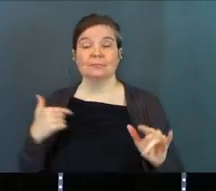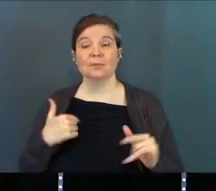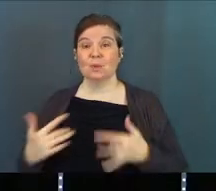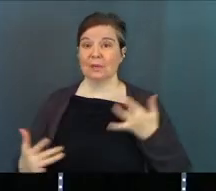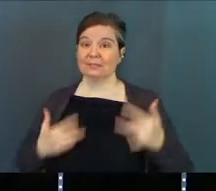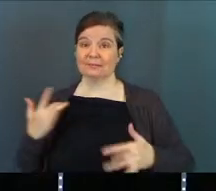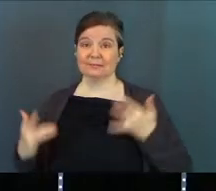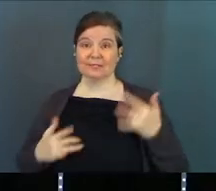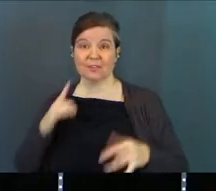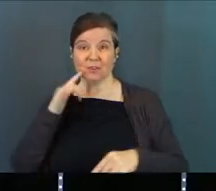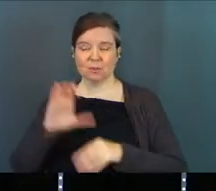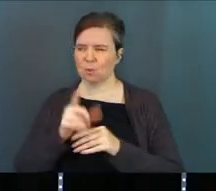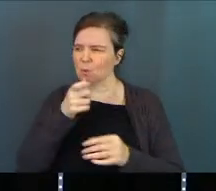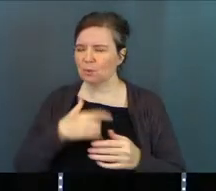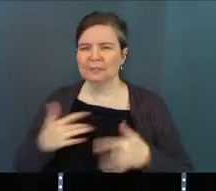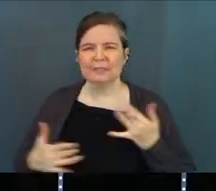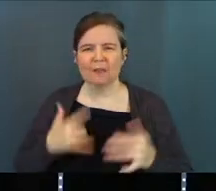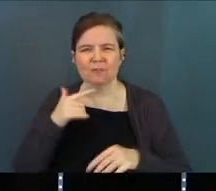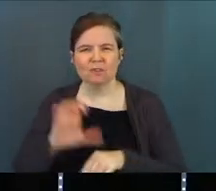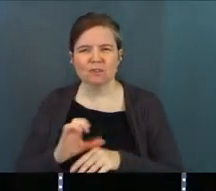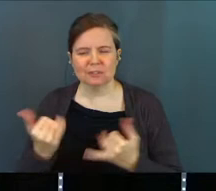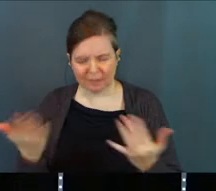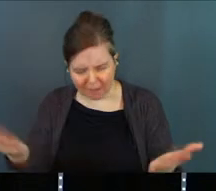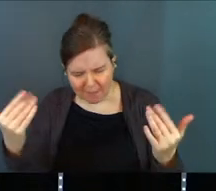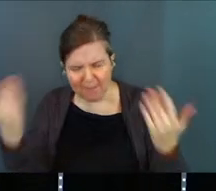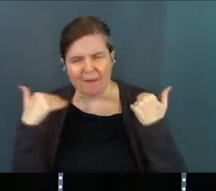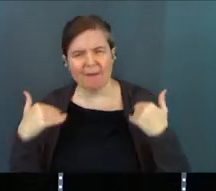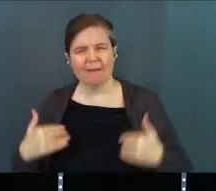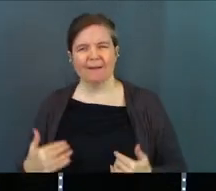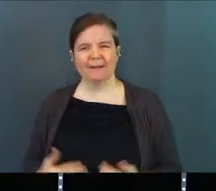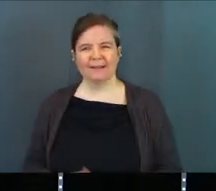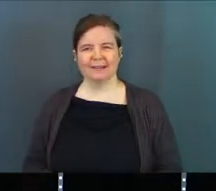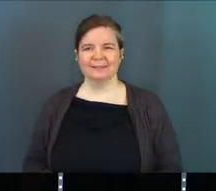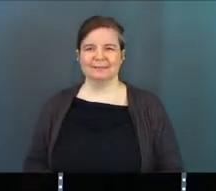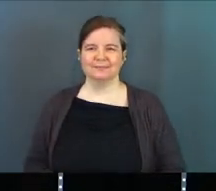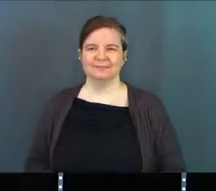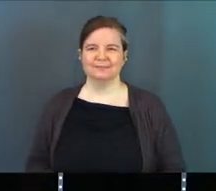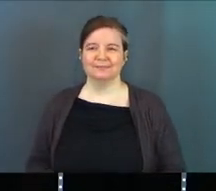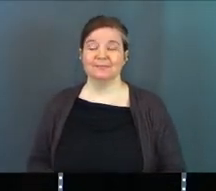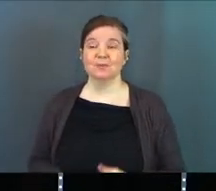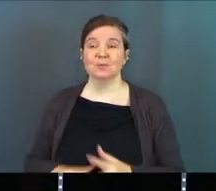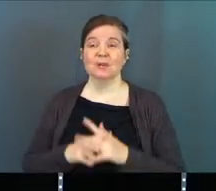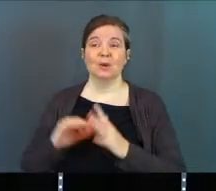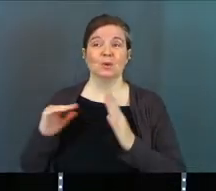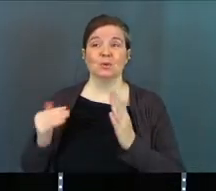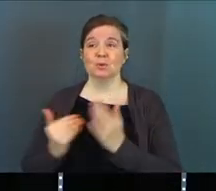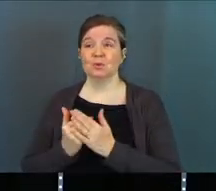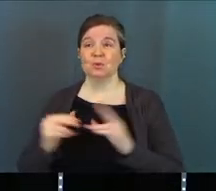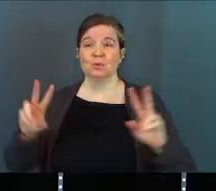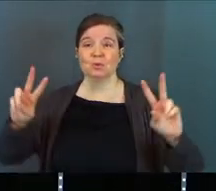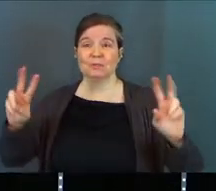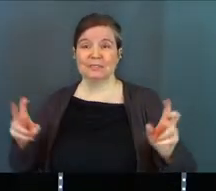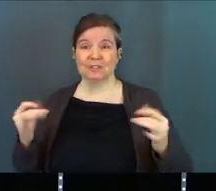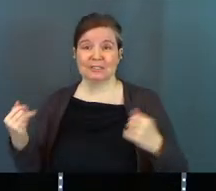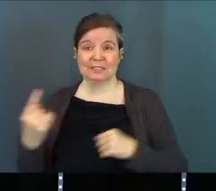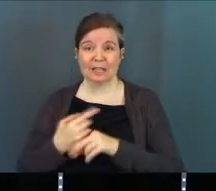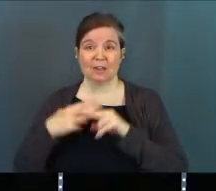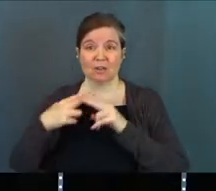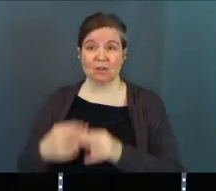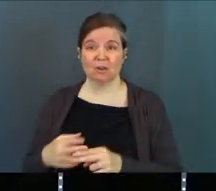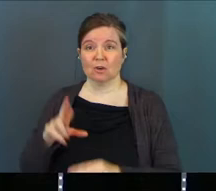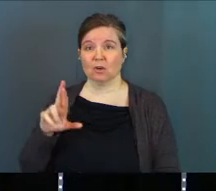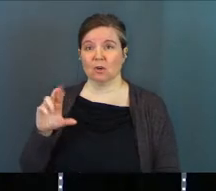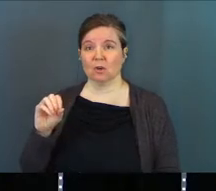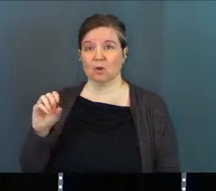We're excited for church. Who's excited for church today? Come on, let's go. We're starting a brand new series today called